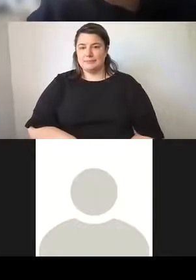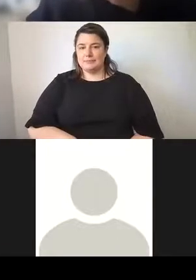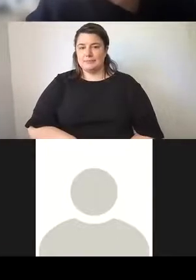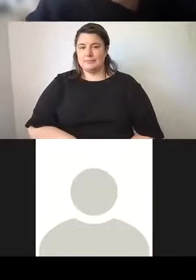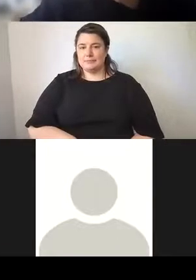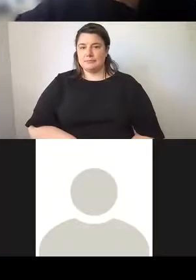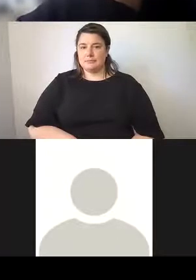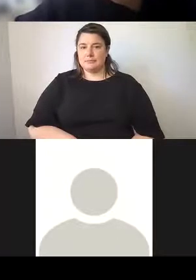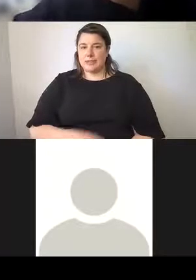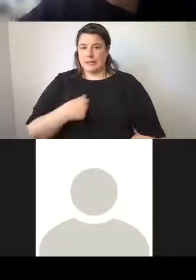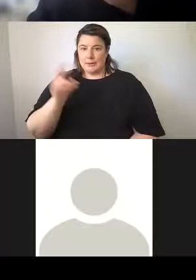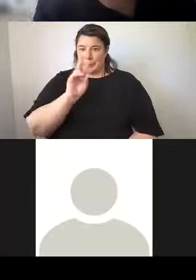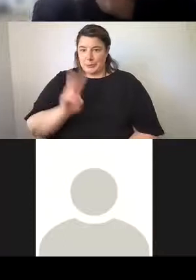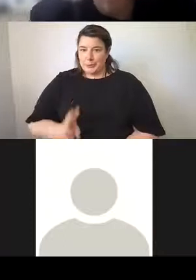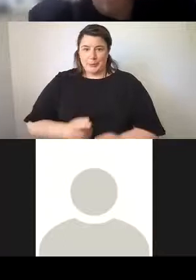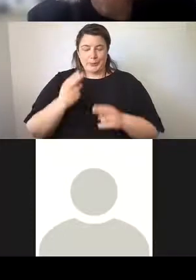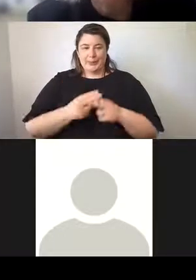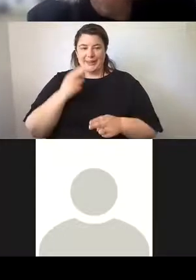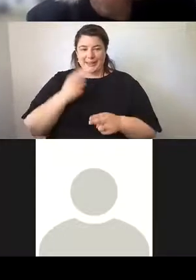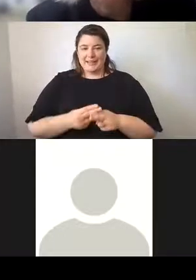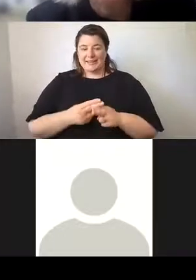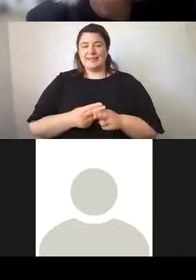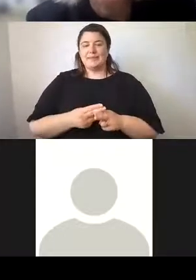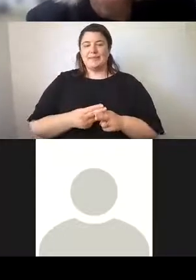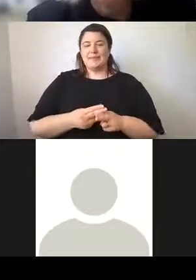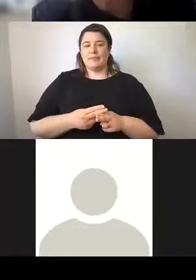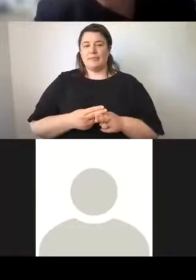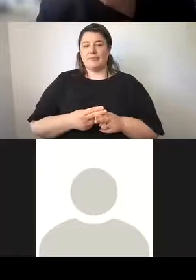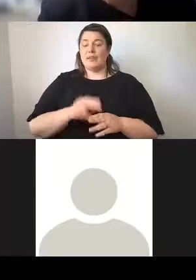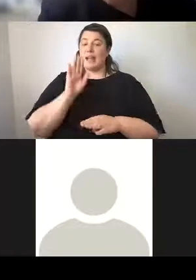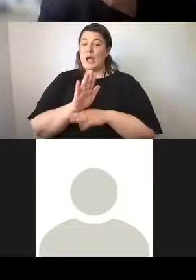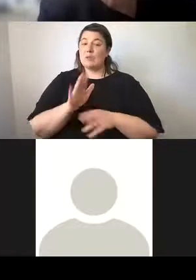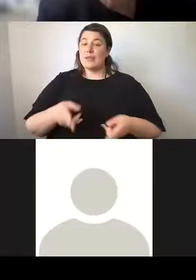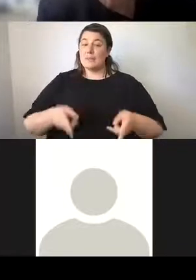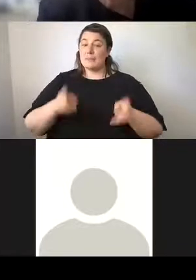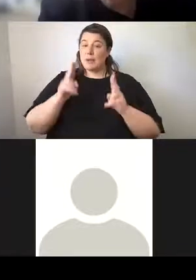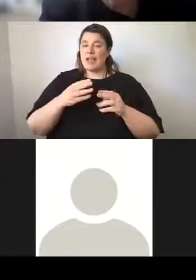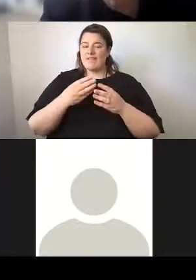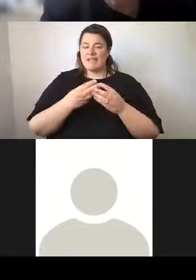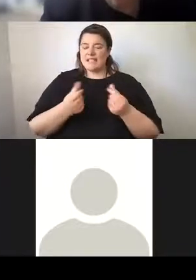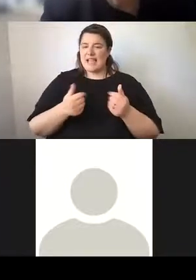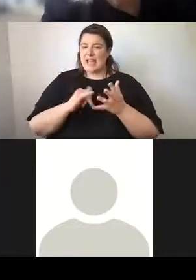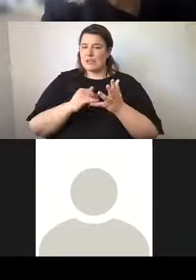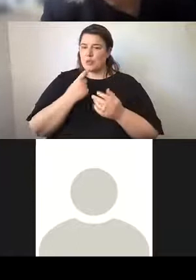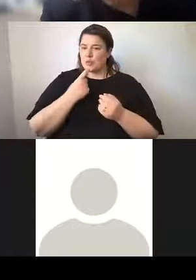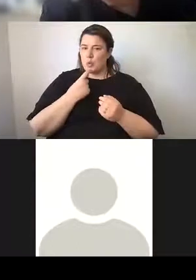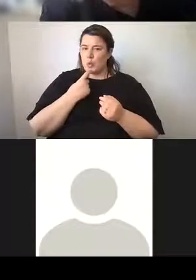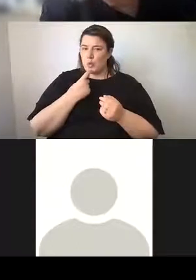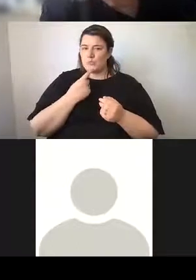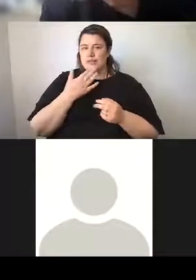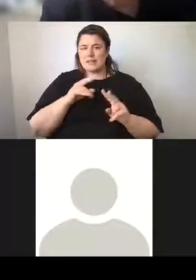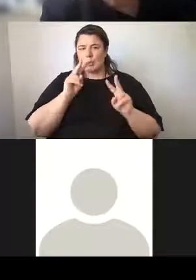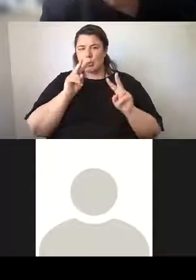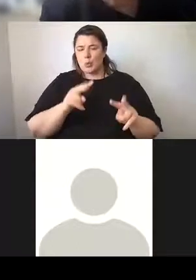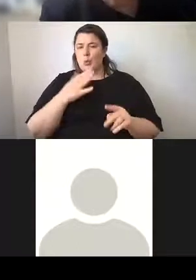Moving very quickly, on the exterior of the building are some sandstone statues. Please have a look at